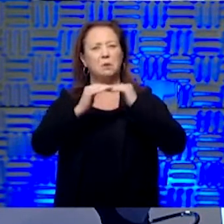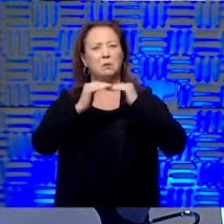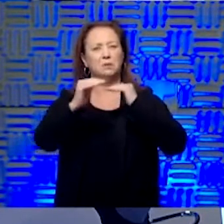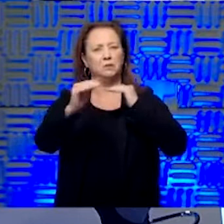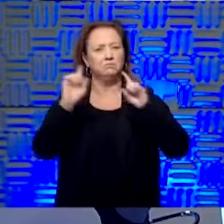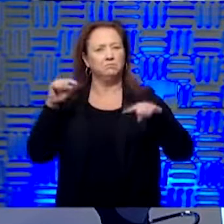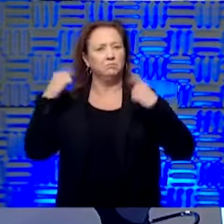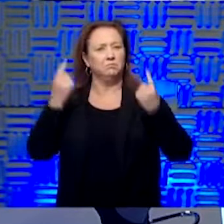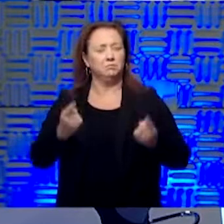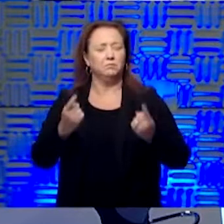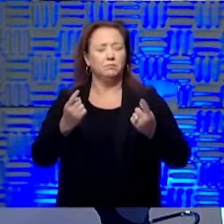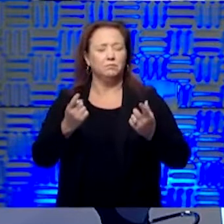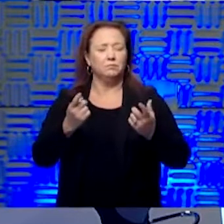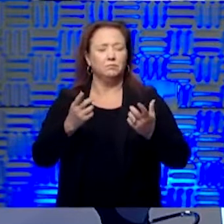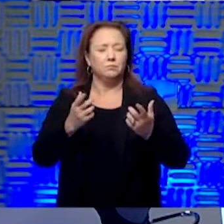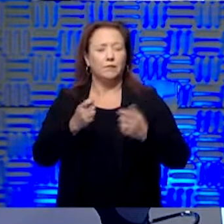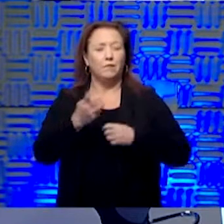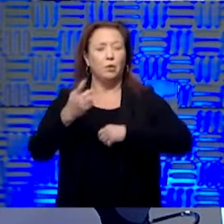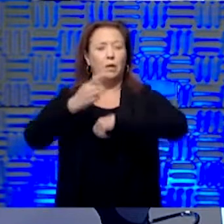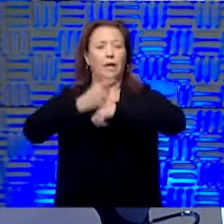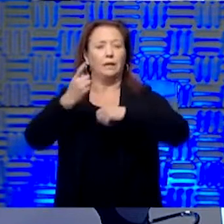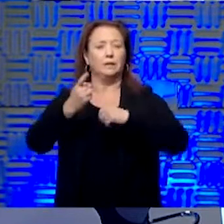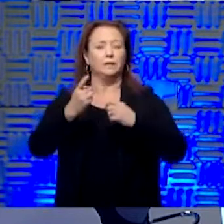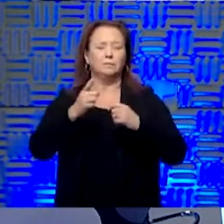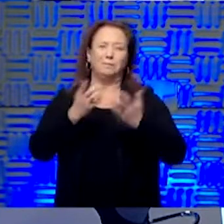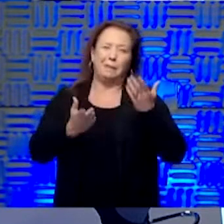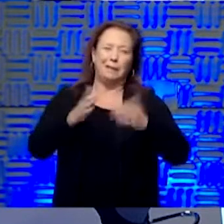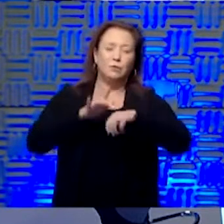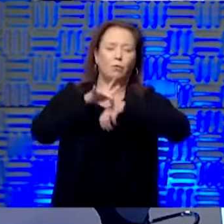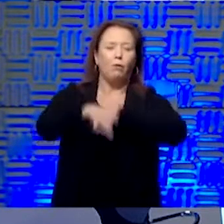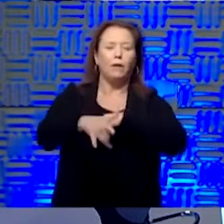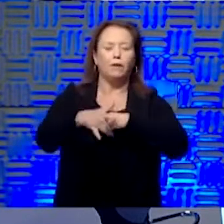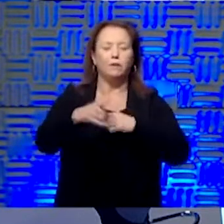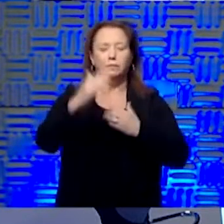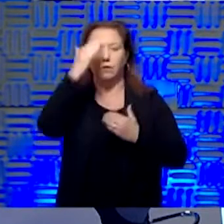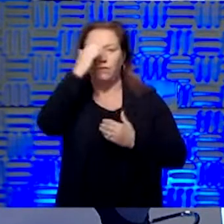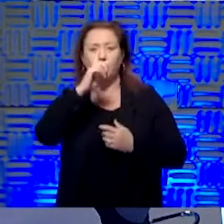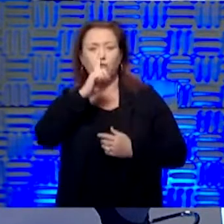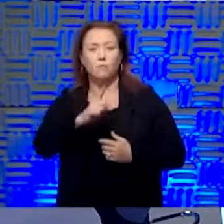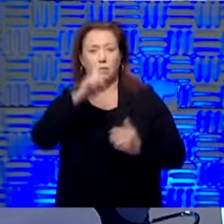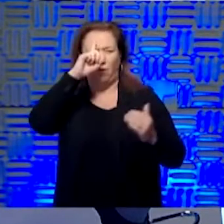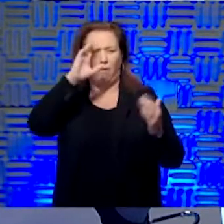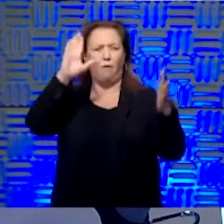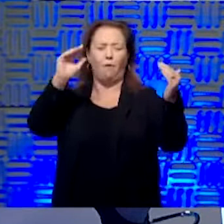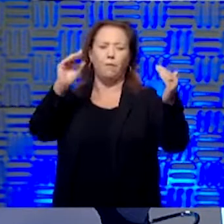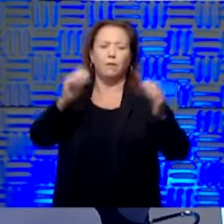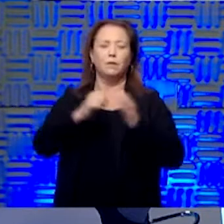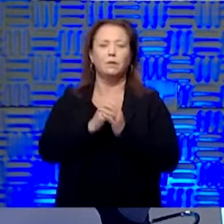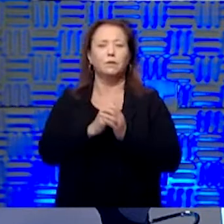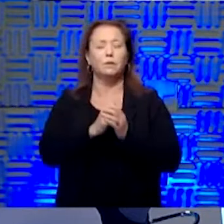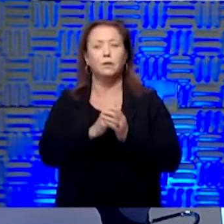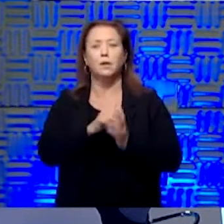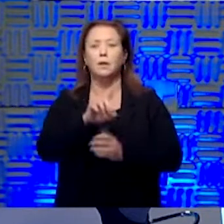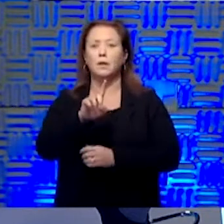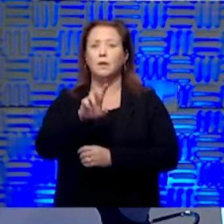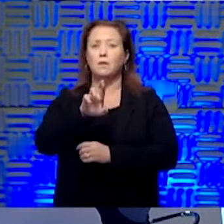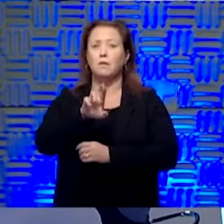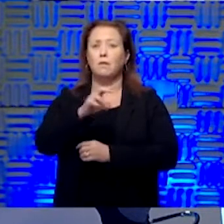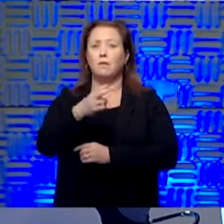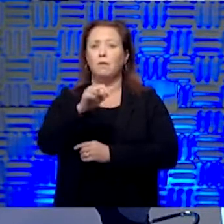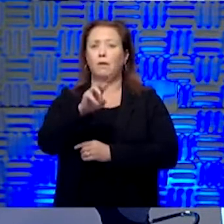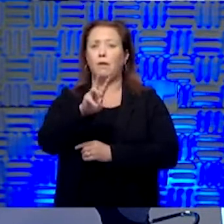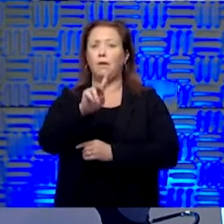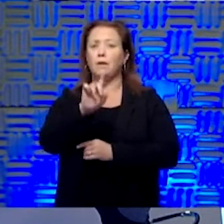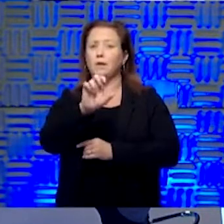maybe that's a good sign. Too early to tell, but we're hopeful. But first, let me just turn to Dr. Hawkinson. Dana, anything this morning?